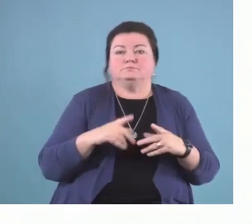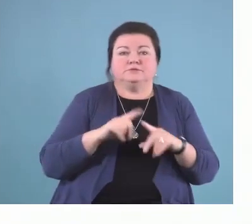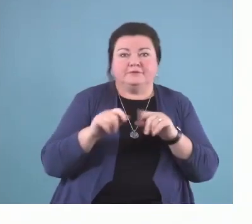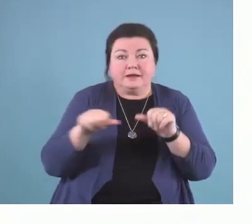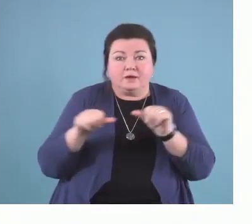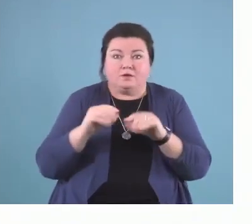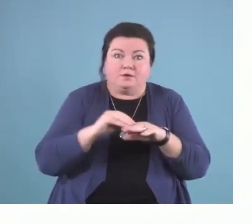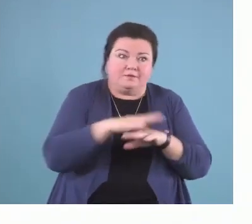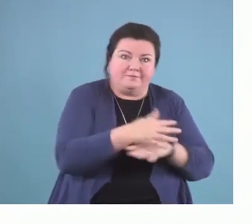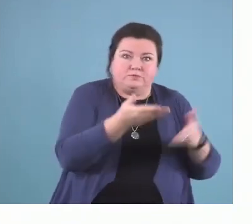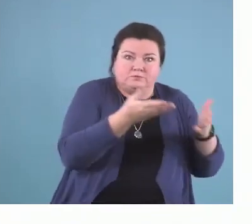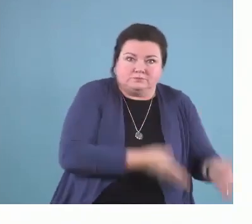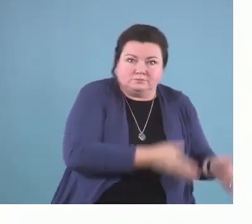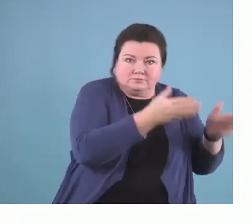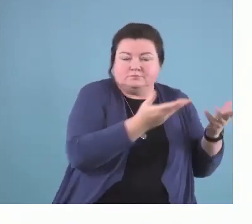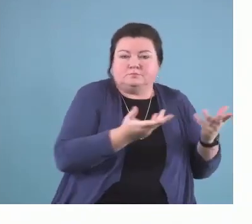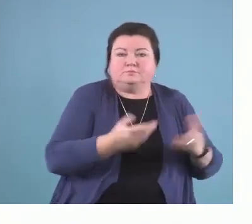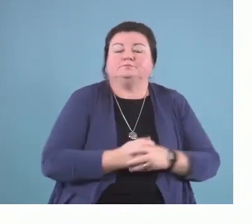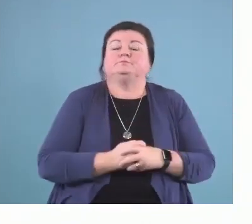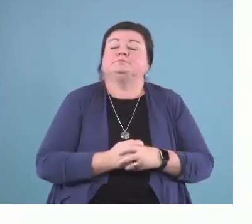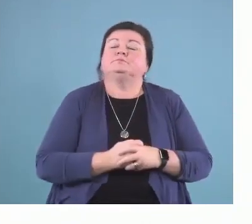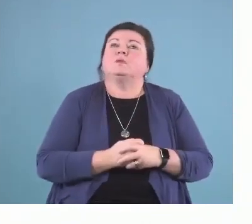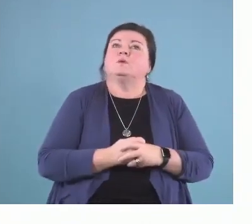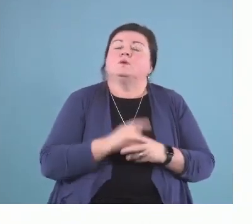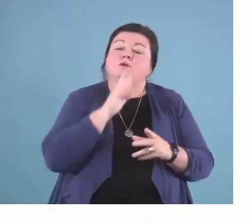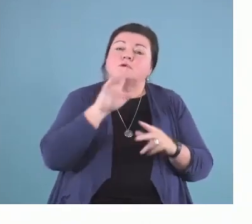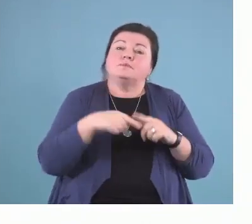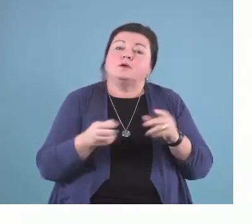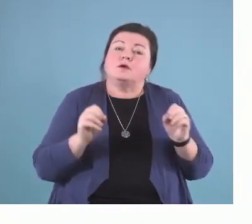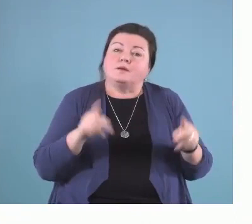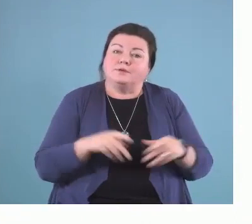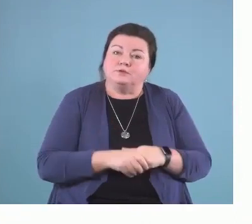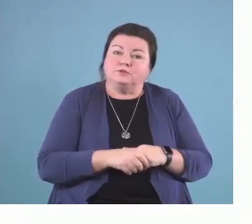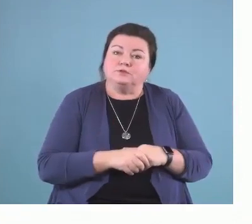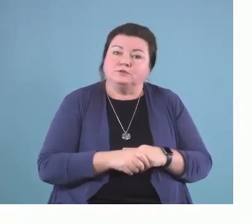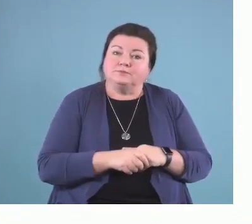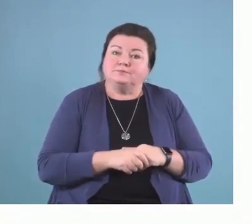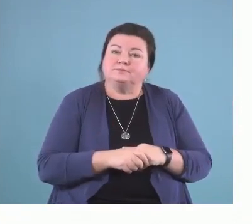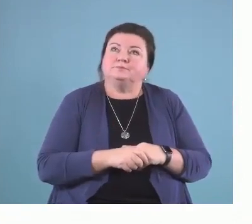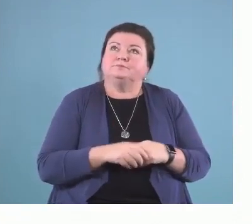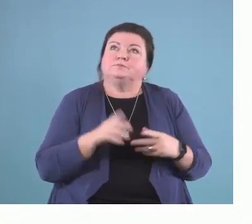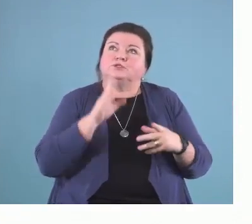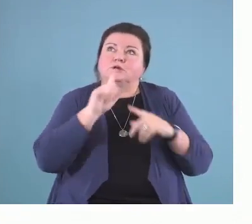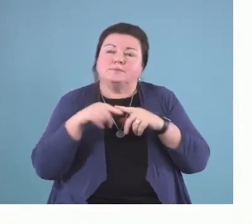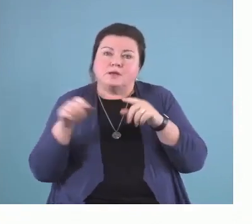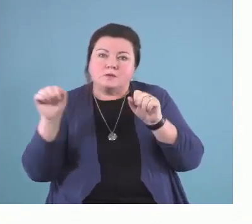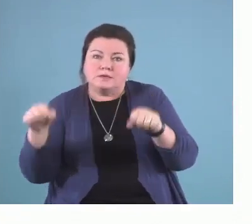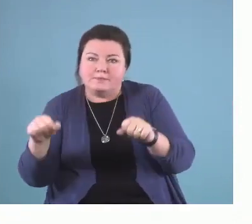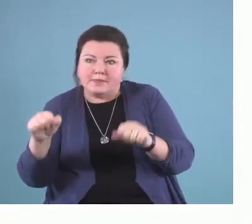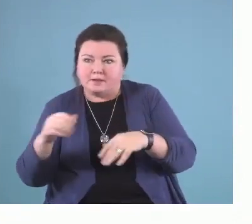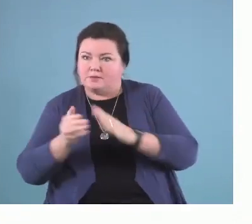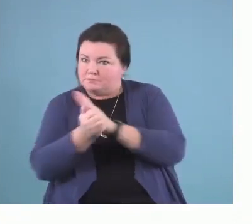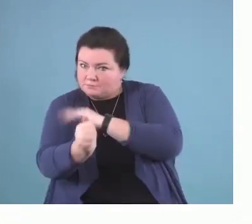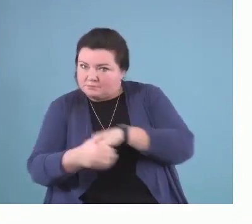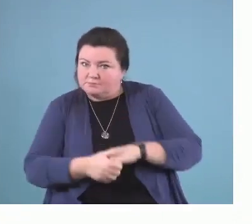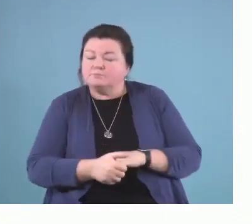So, when we talk about opportunity, and when we talk about capability, and we know